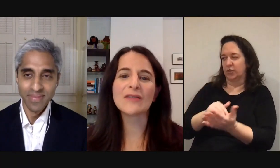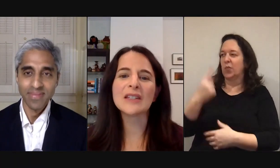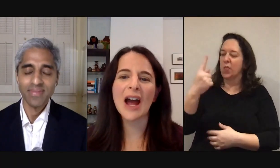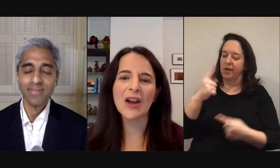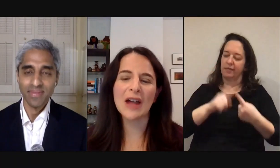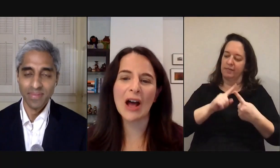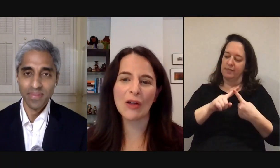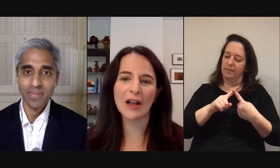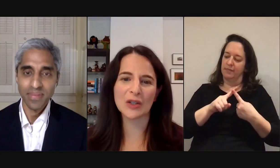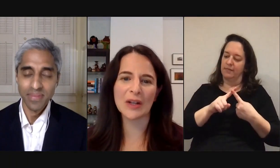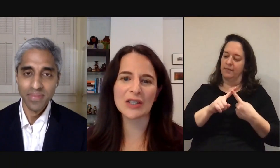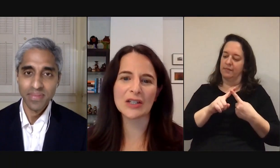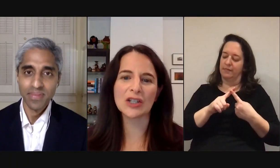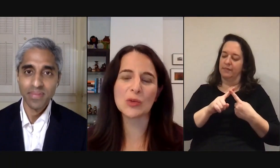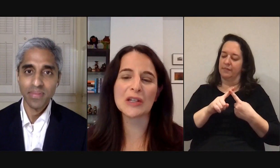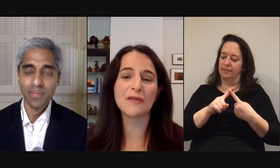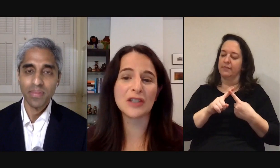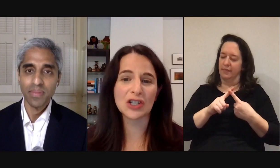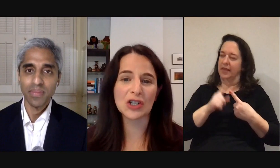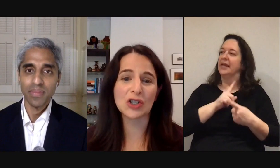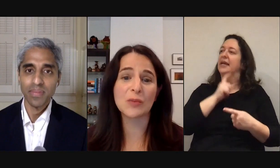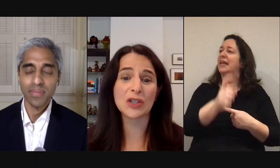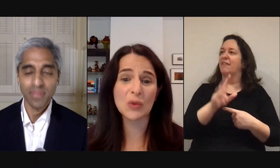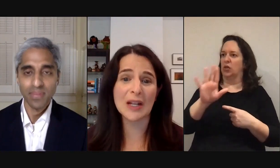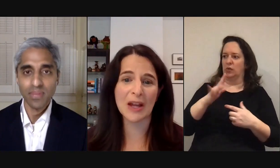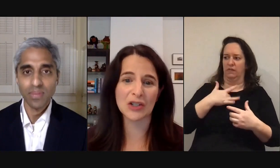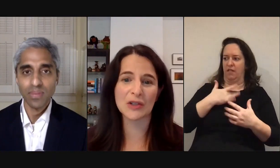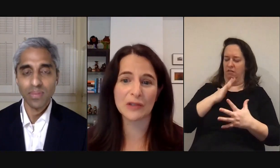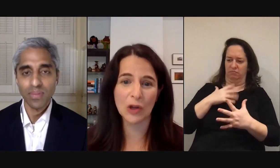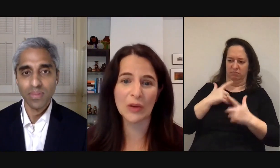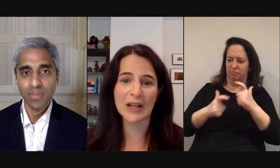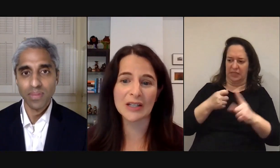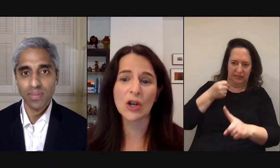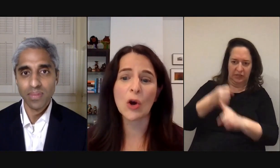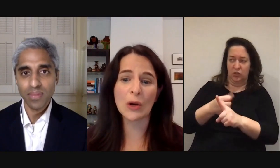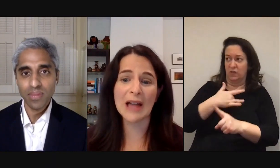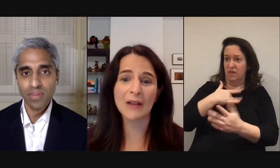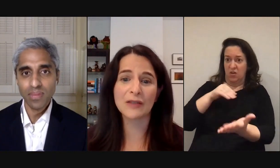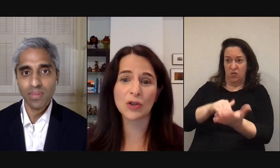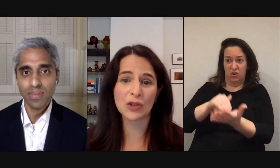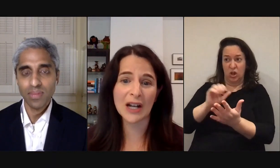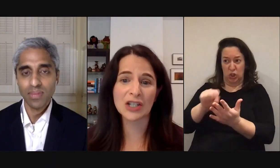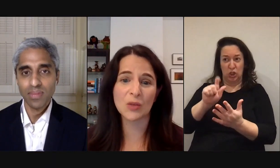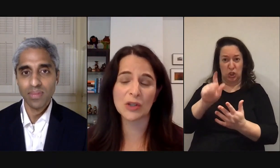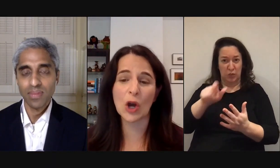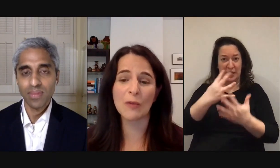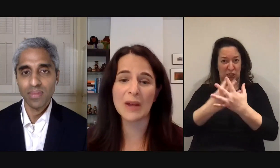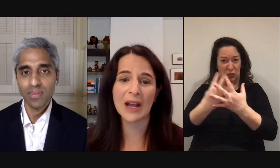one is one says given the dire health consequences do you believe physicians should be screening patients for loneliness or a lack of